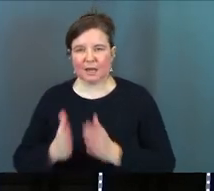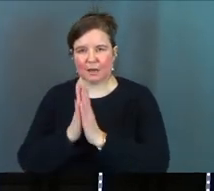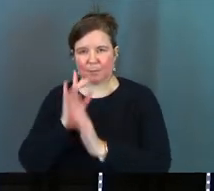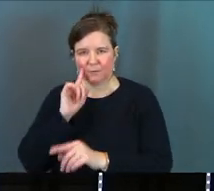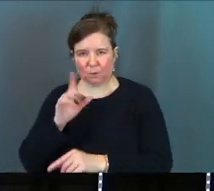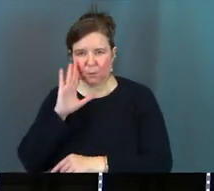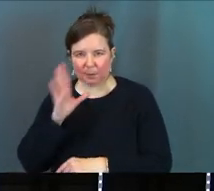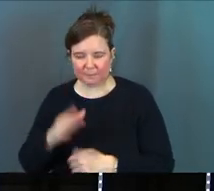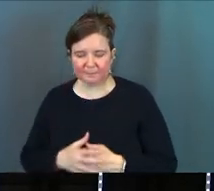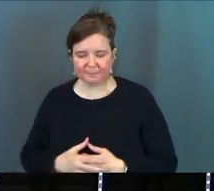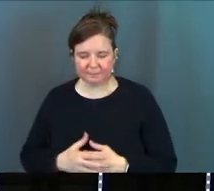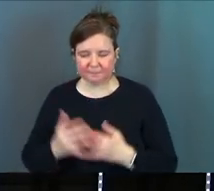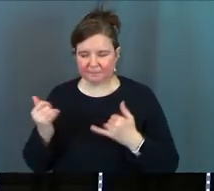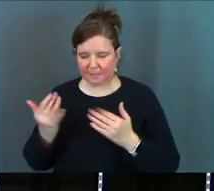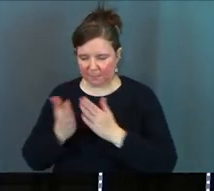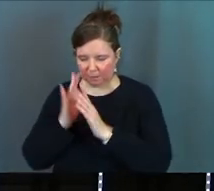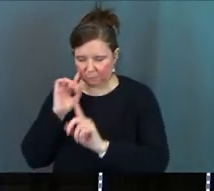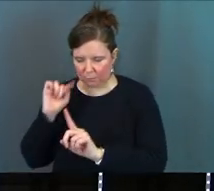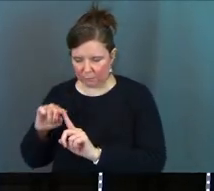let's pray